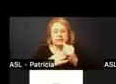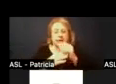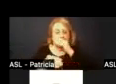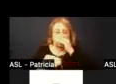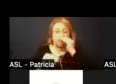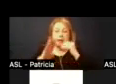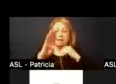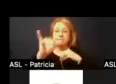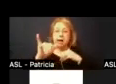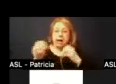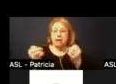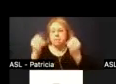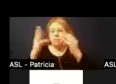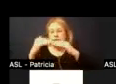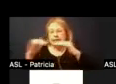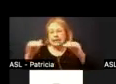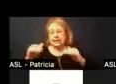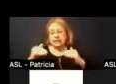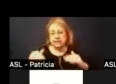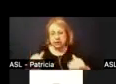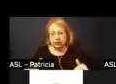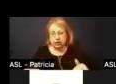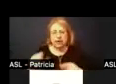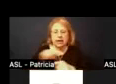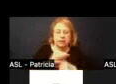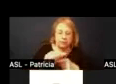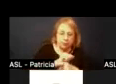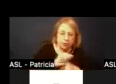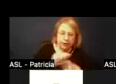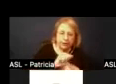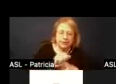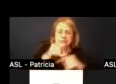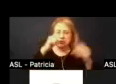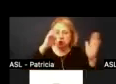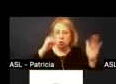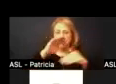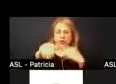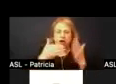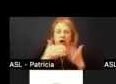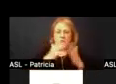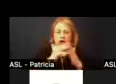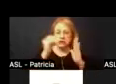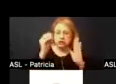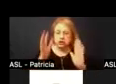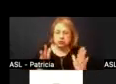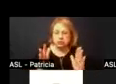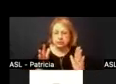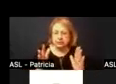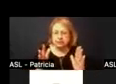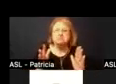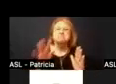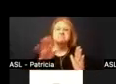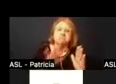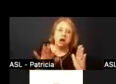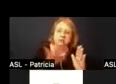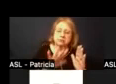multi-tiered systems of support practice where you hope that all students on an assessment that approximately 80 percent are